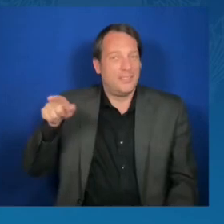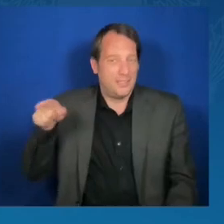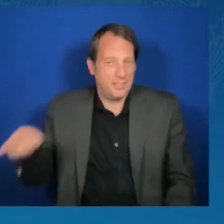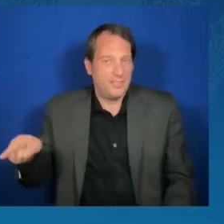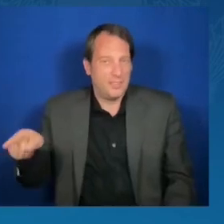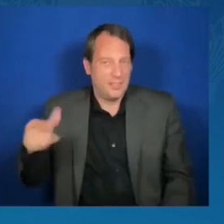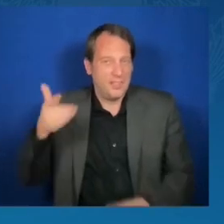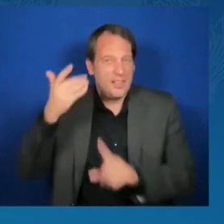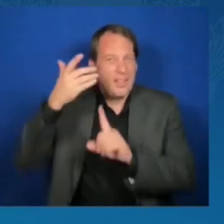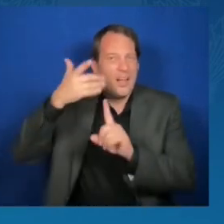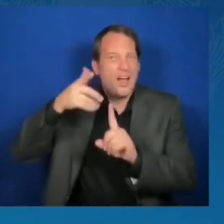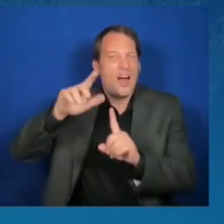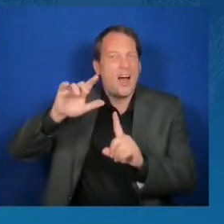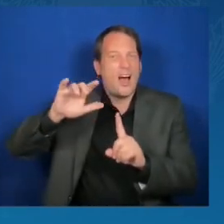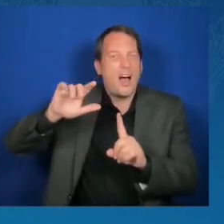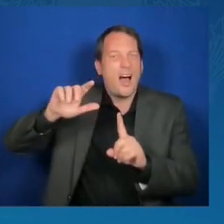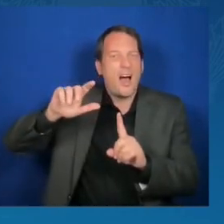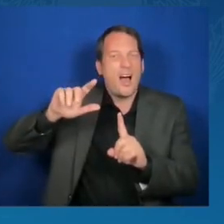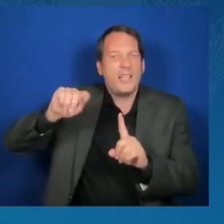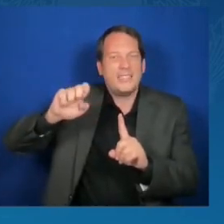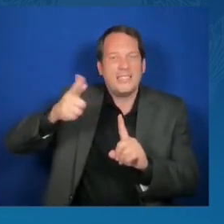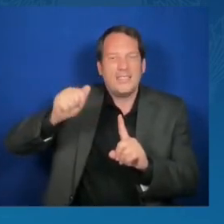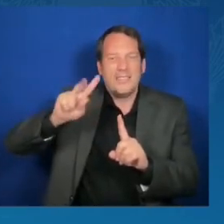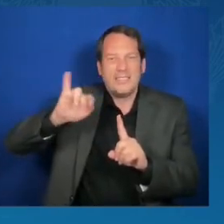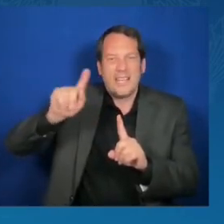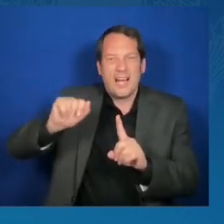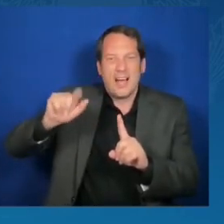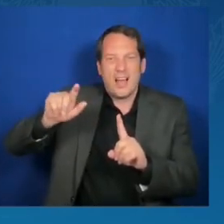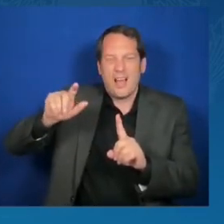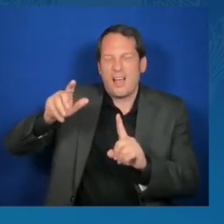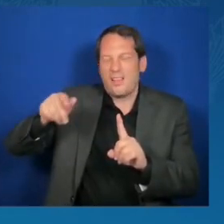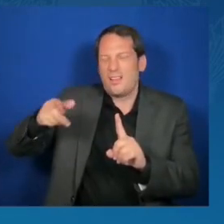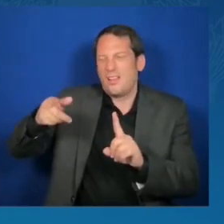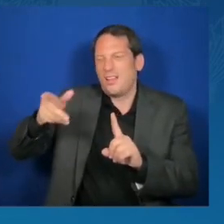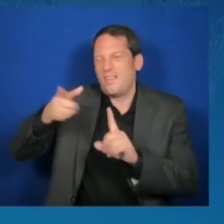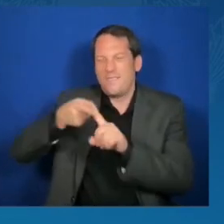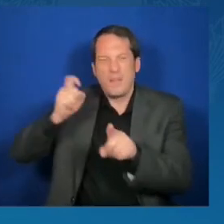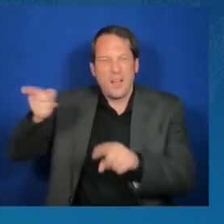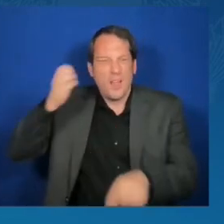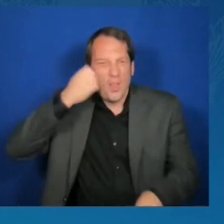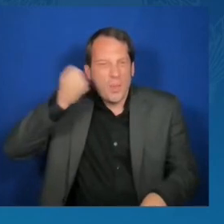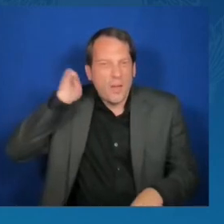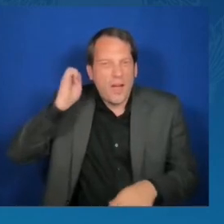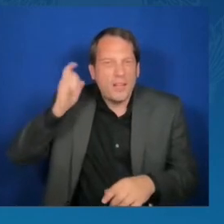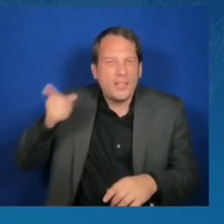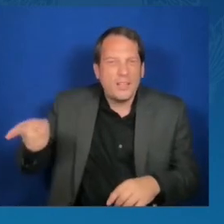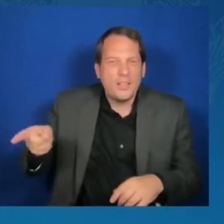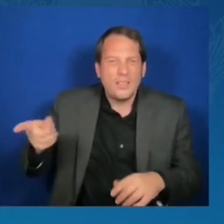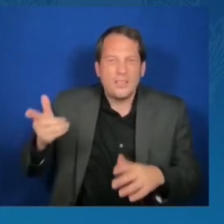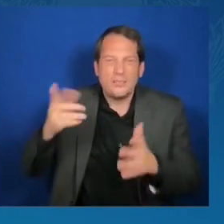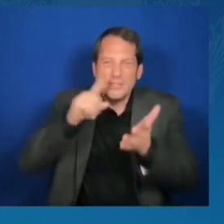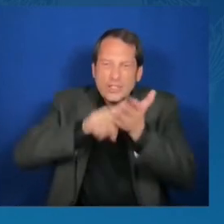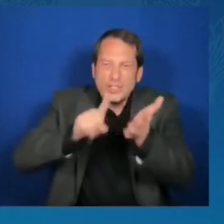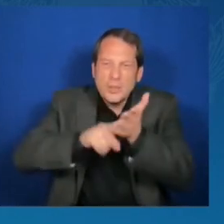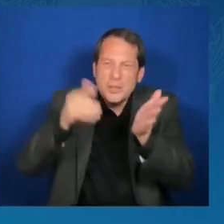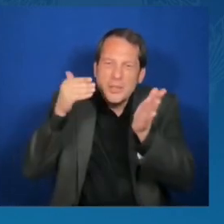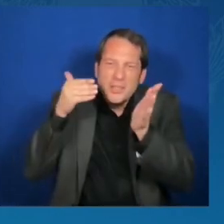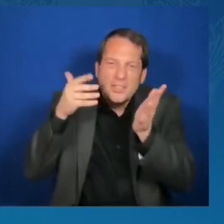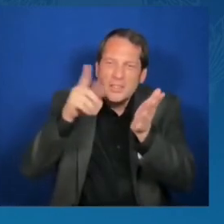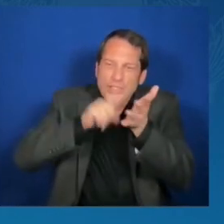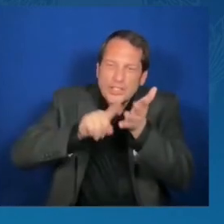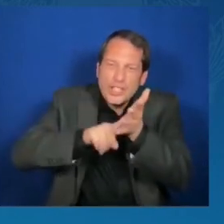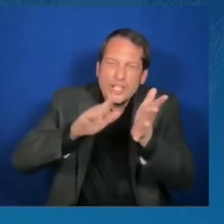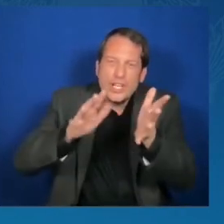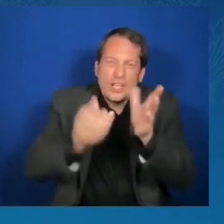temperatures that we're increasingly seeing. The significance, the promise of the African diaspora is so